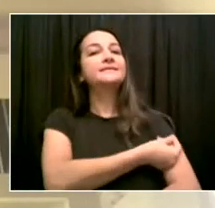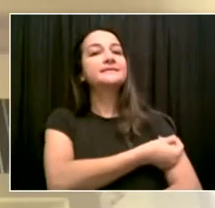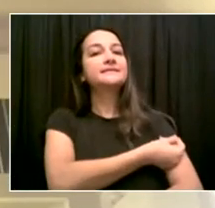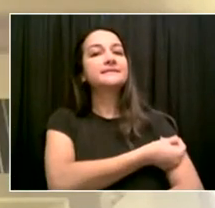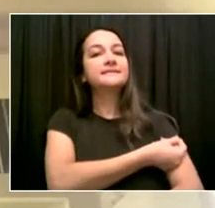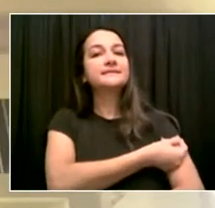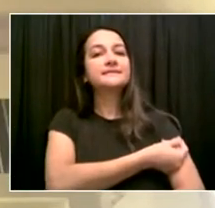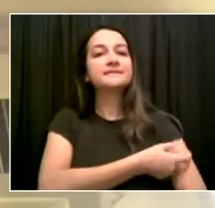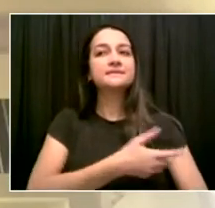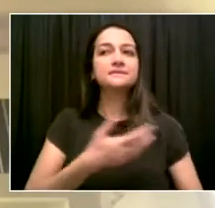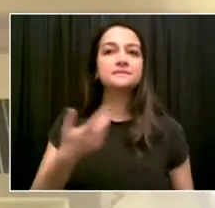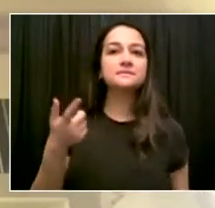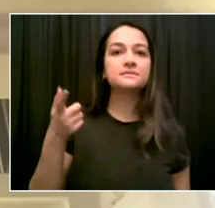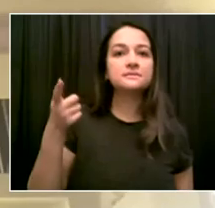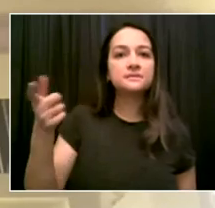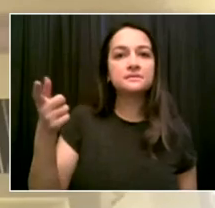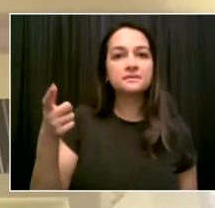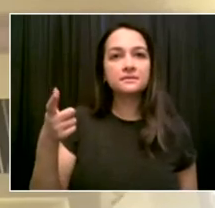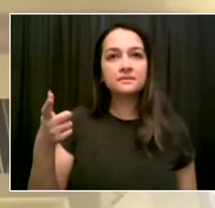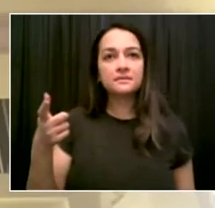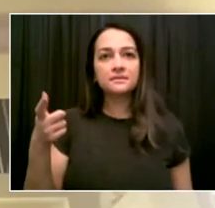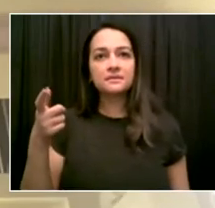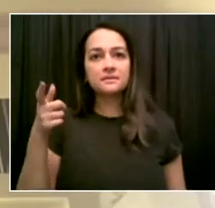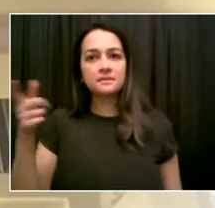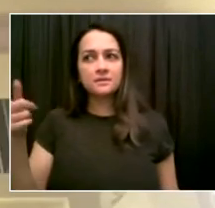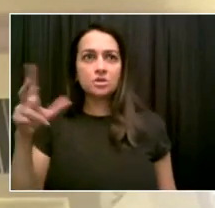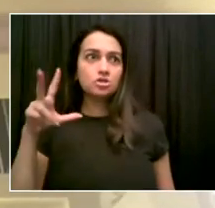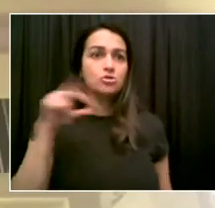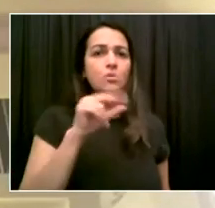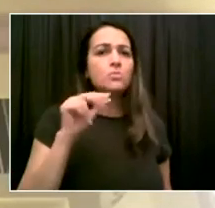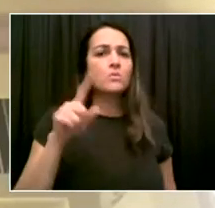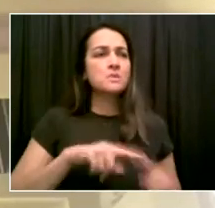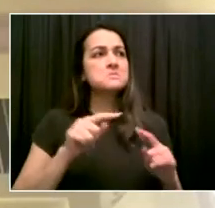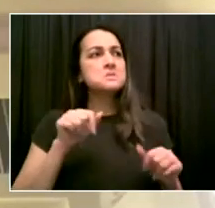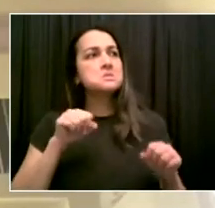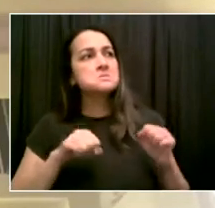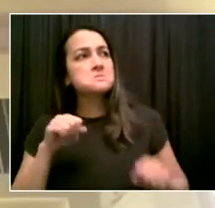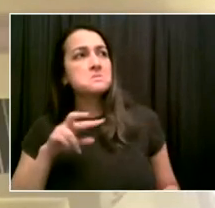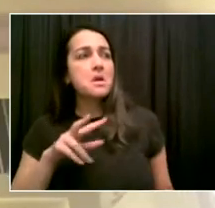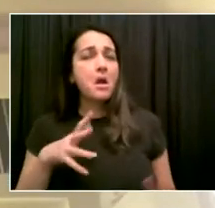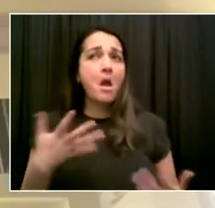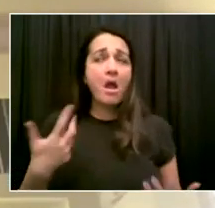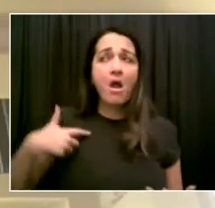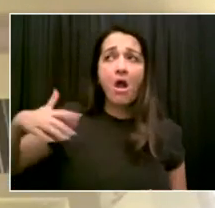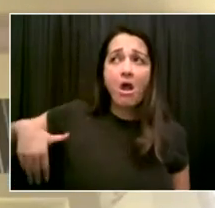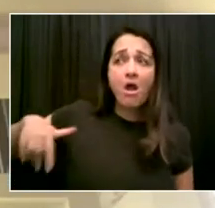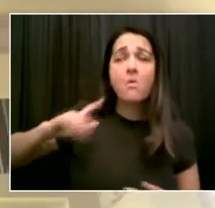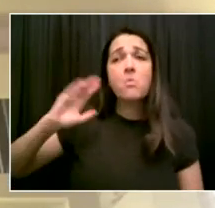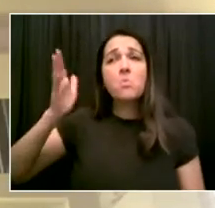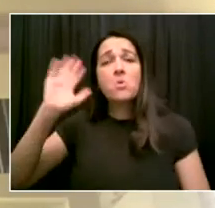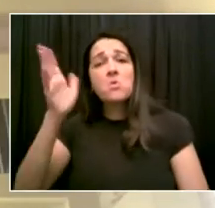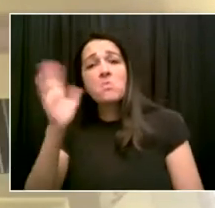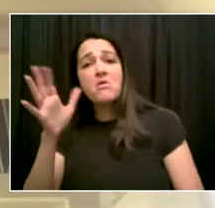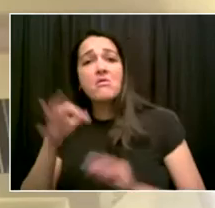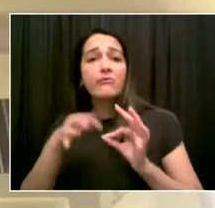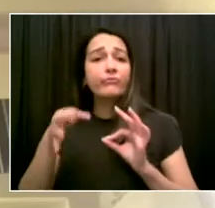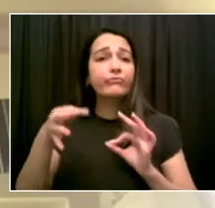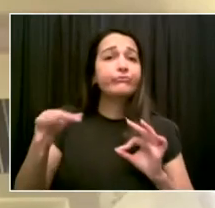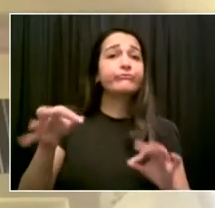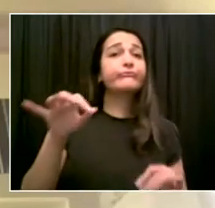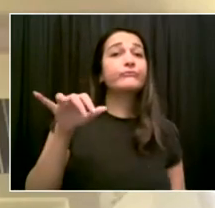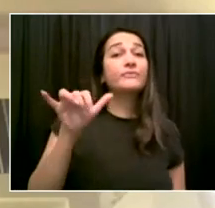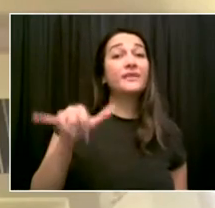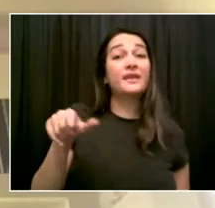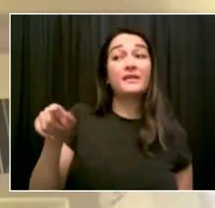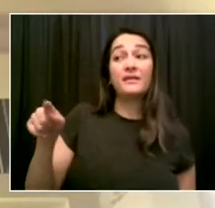So I want to thank the mayor for his leadership today. I expect that over time, this will be copied around the country.